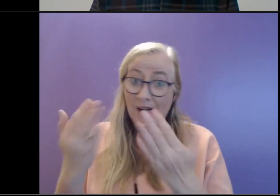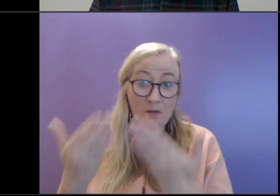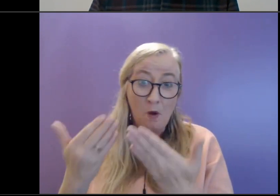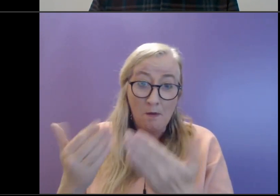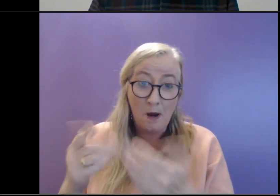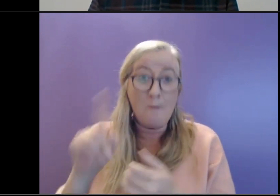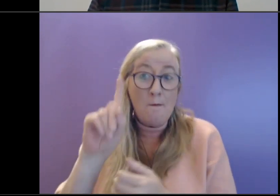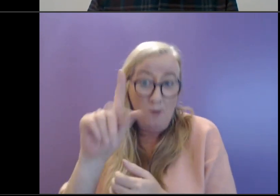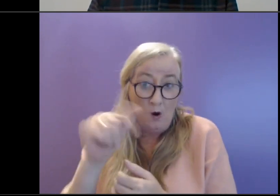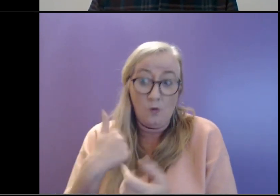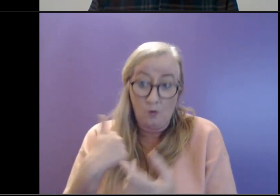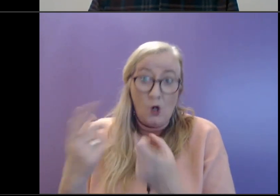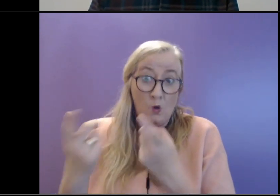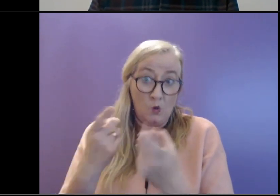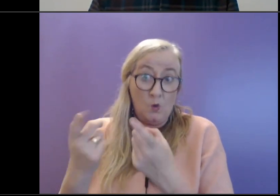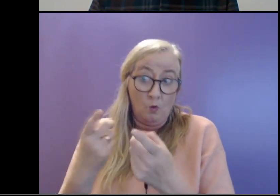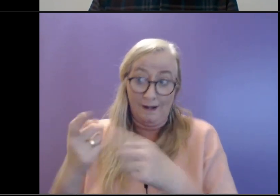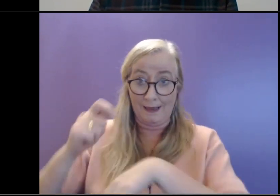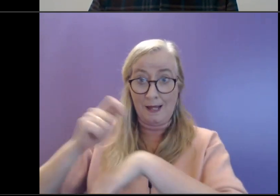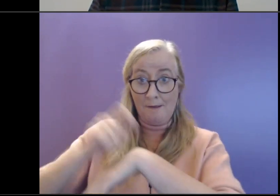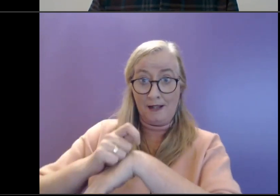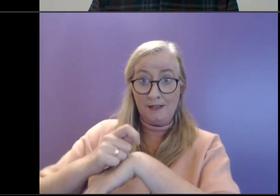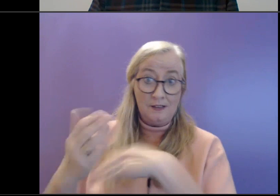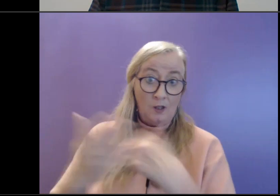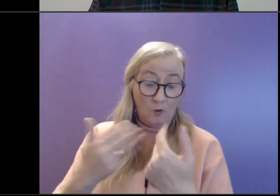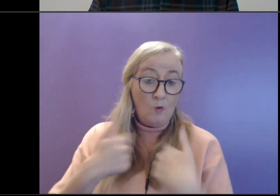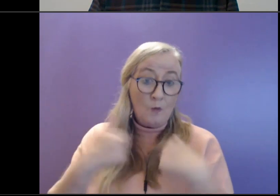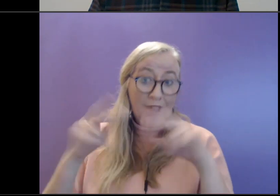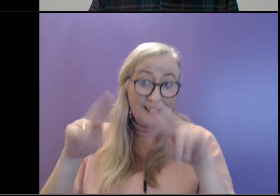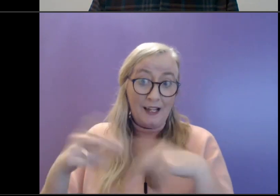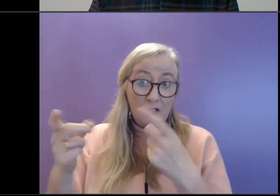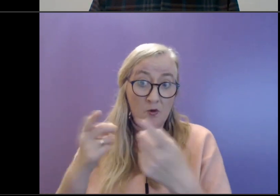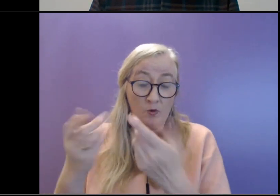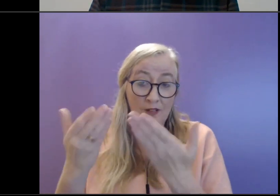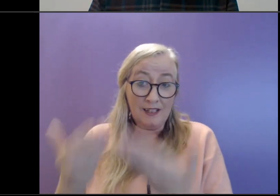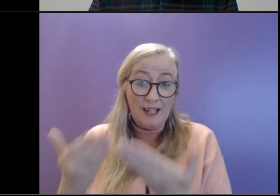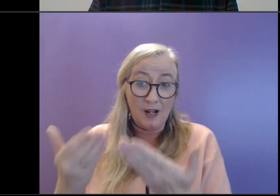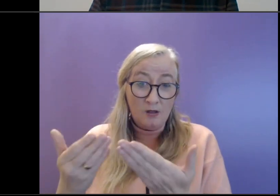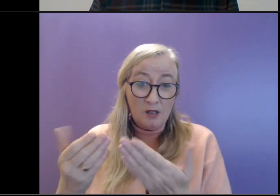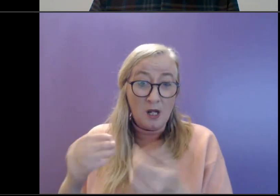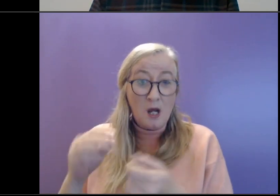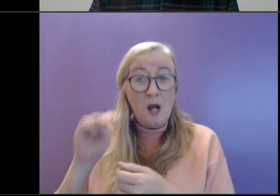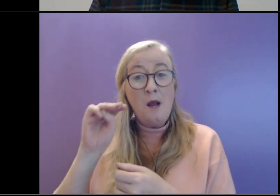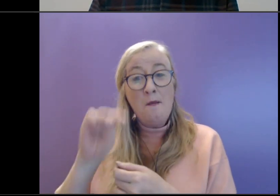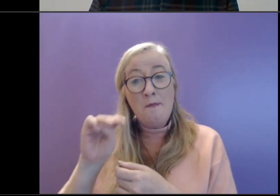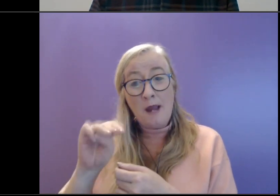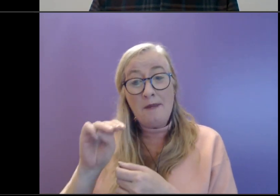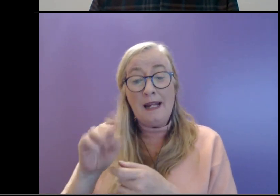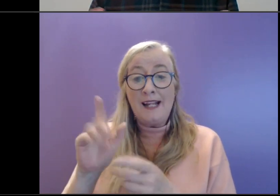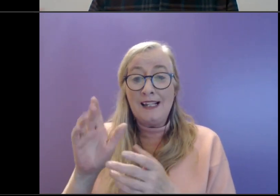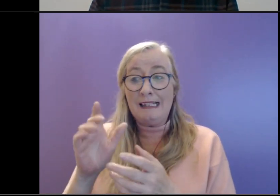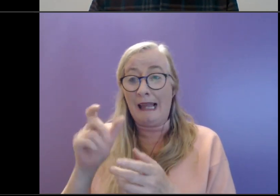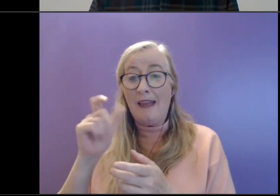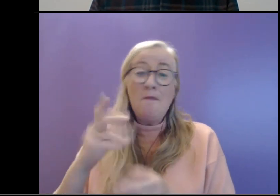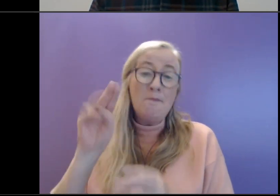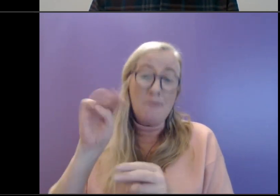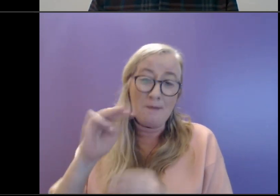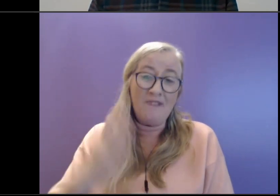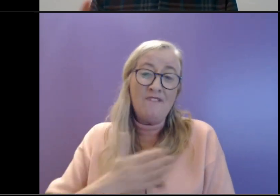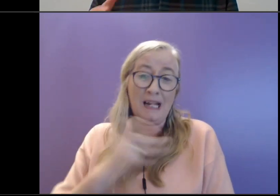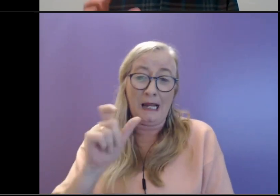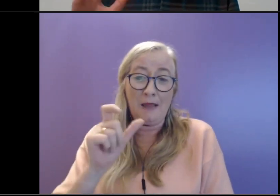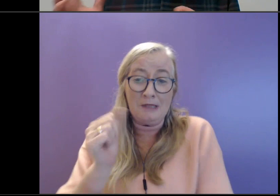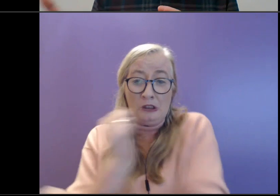done the best or we're doing the best with what we have at the moment. And we might have run aground a little bit. We might be a bit stuck. We might need a bit of support